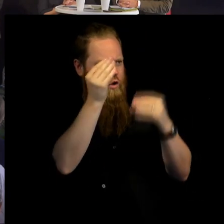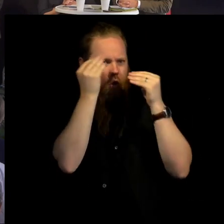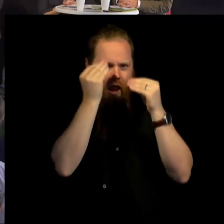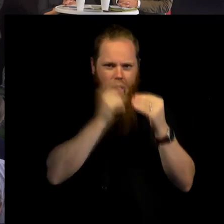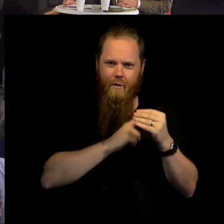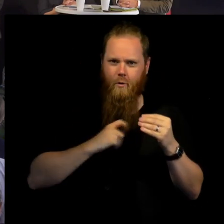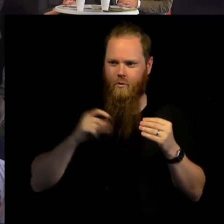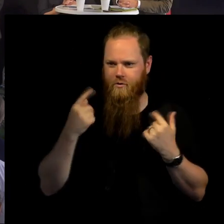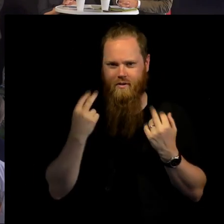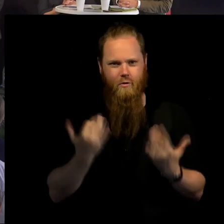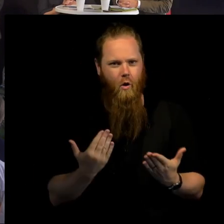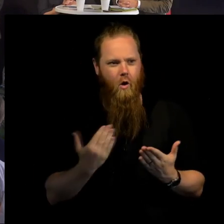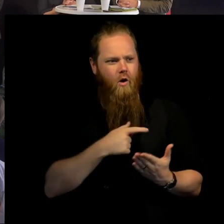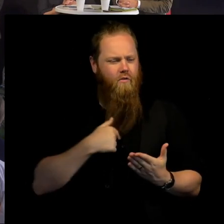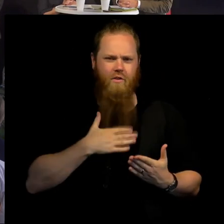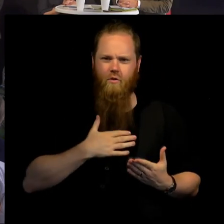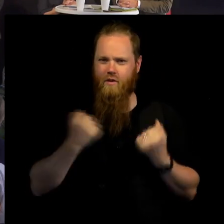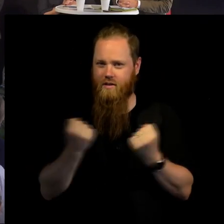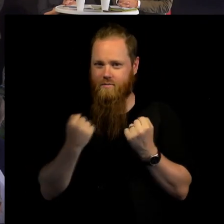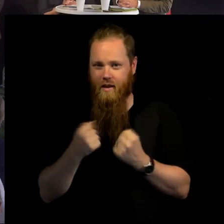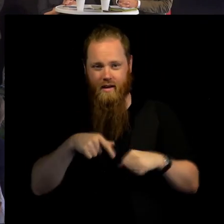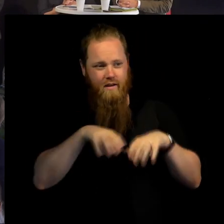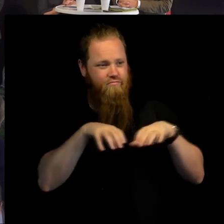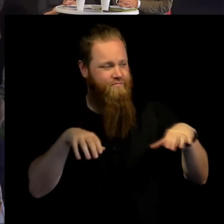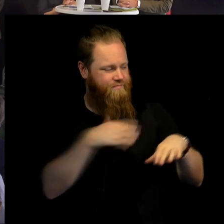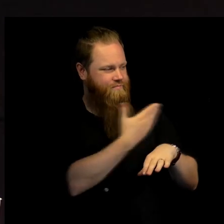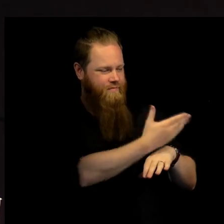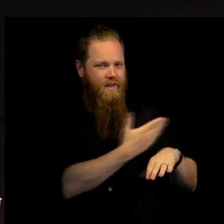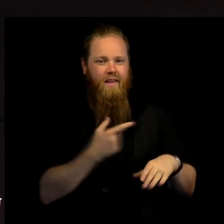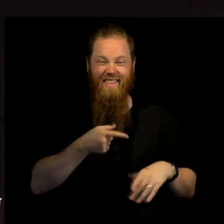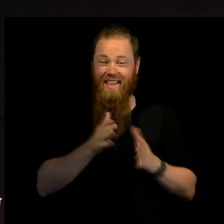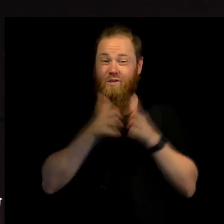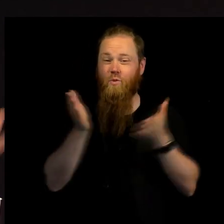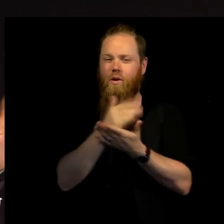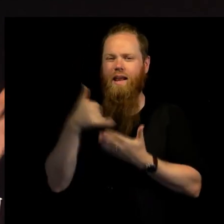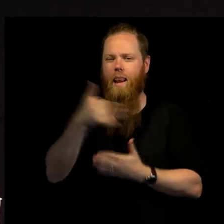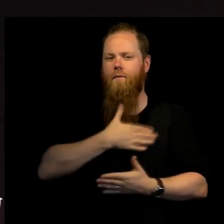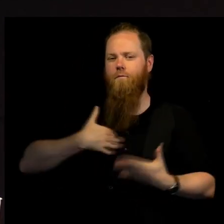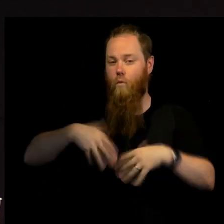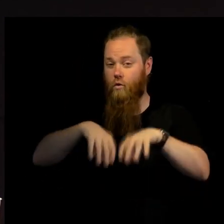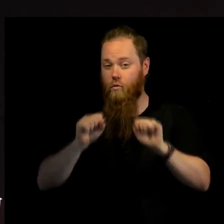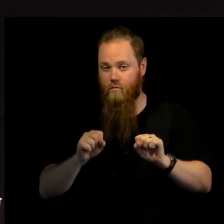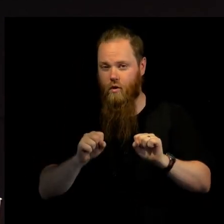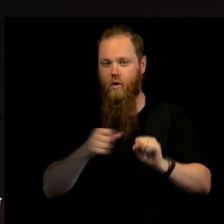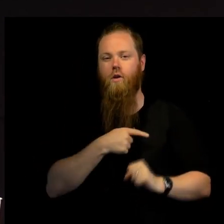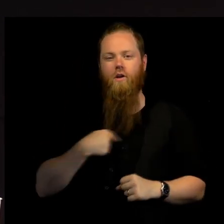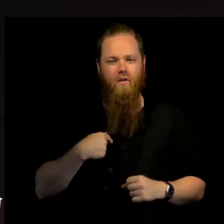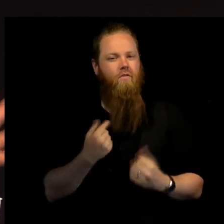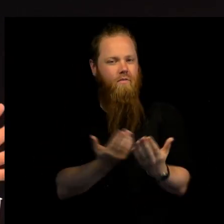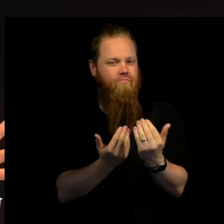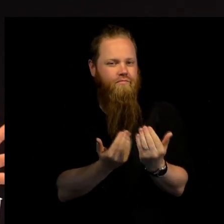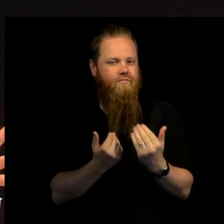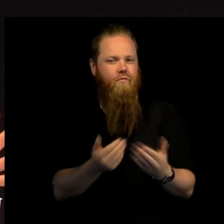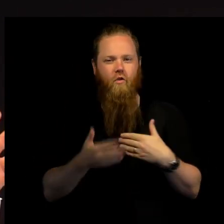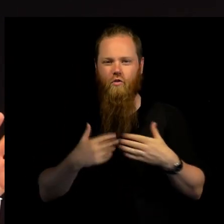exciting for us. This is a big part of our mandate. We look forward to taking this forward based on what you have been talking. We